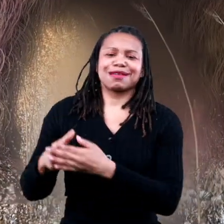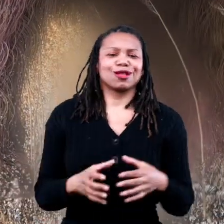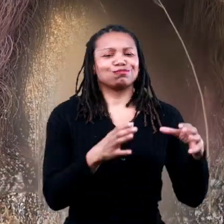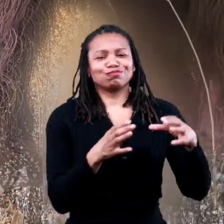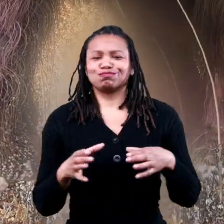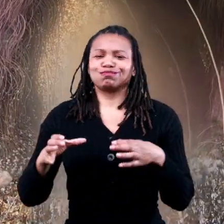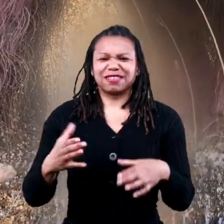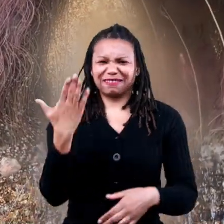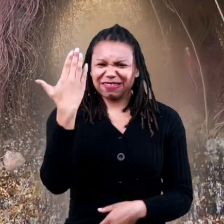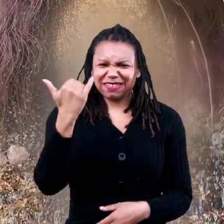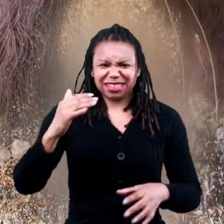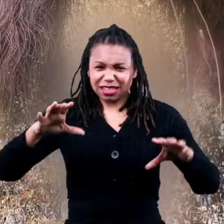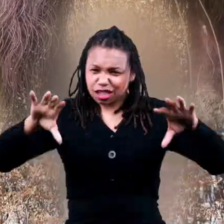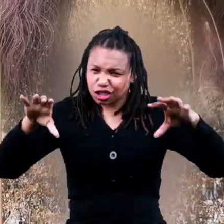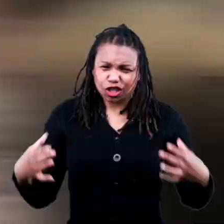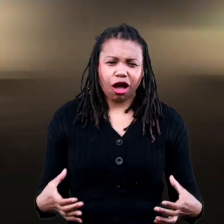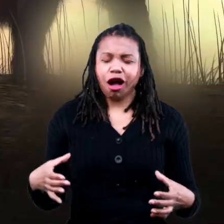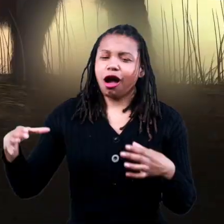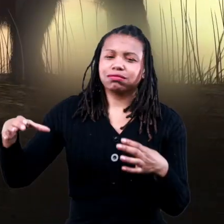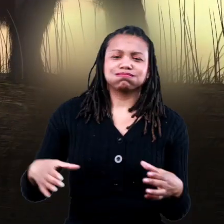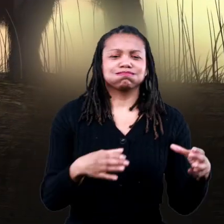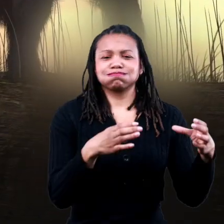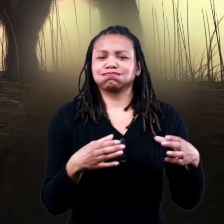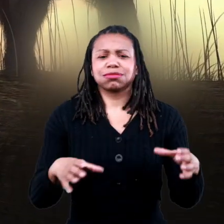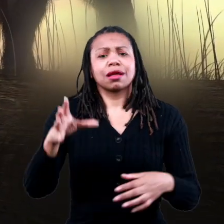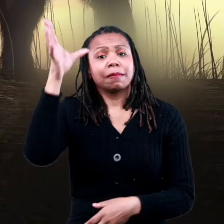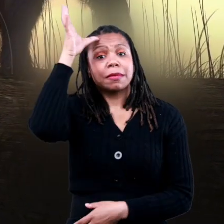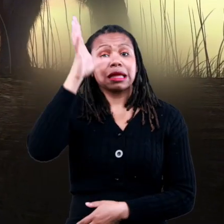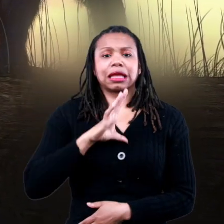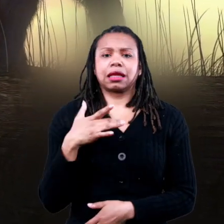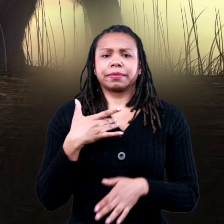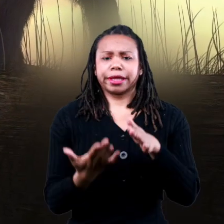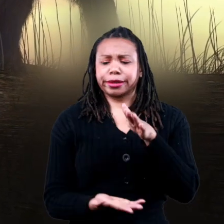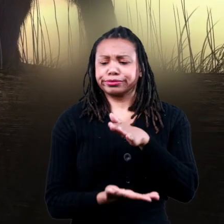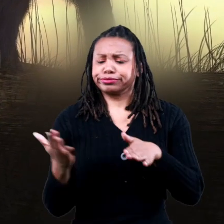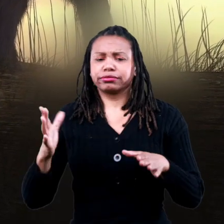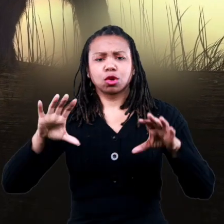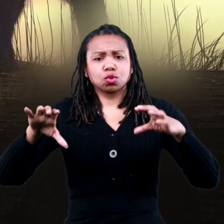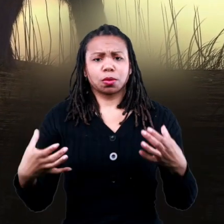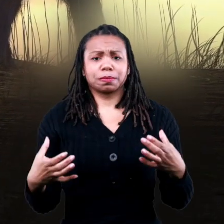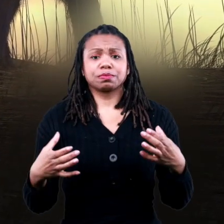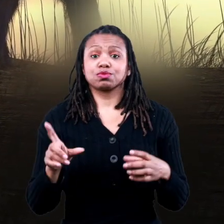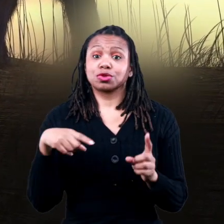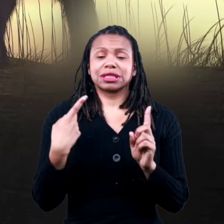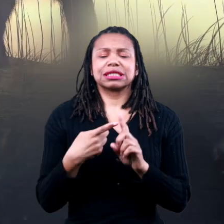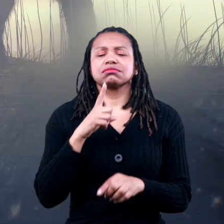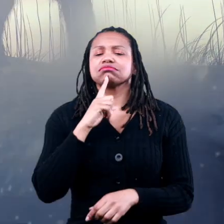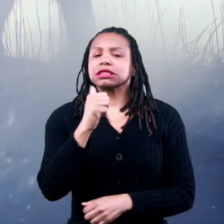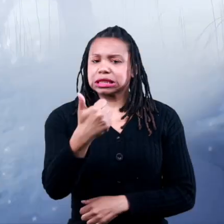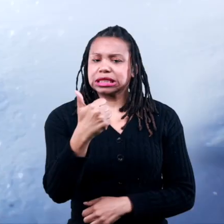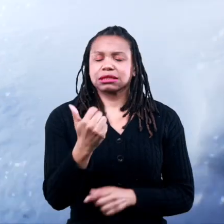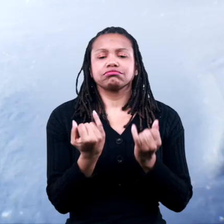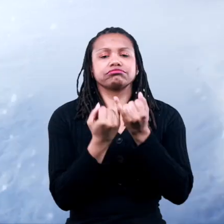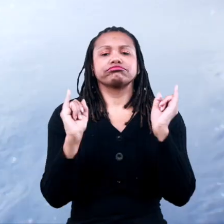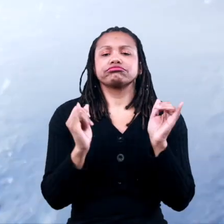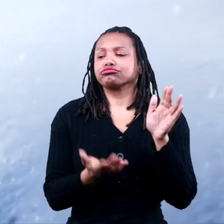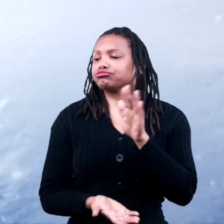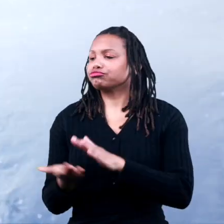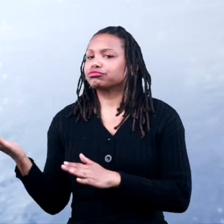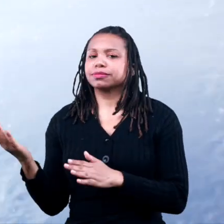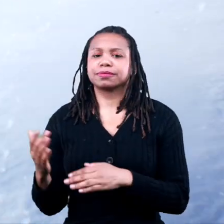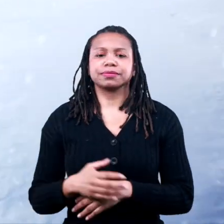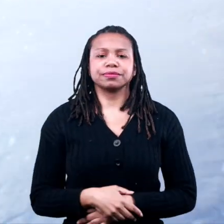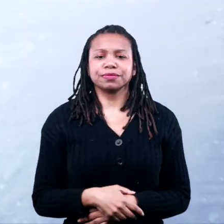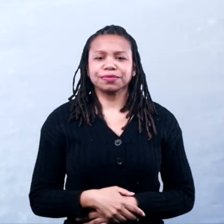roaming in their herd of about 15. male woolly mammoths would leave the herd around the time they turned